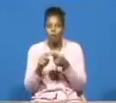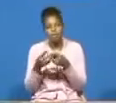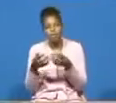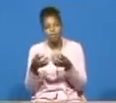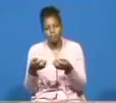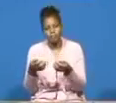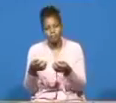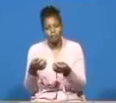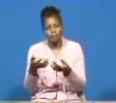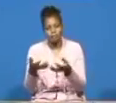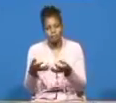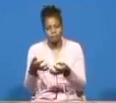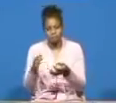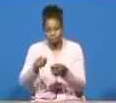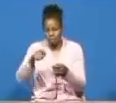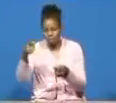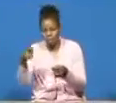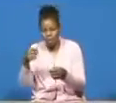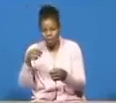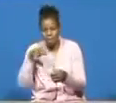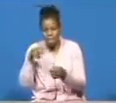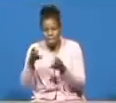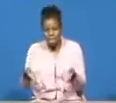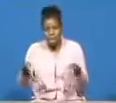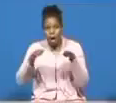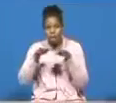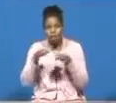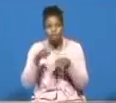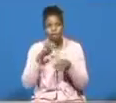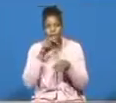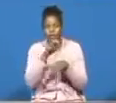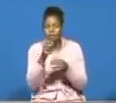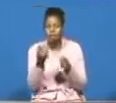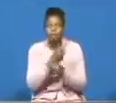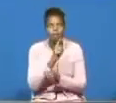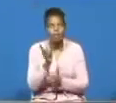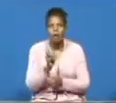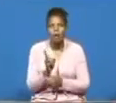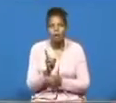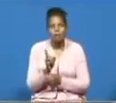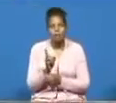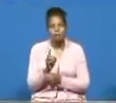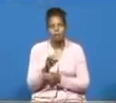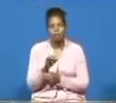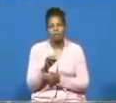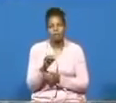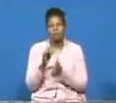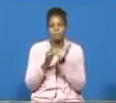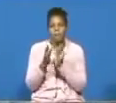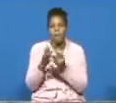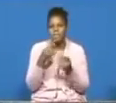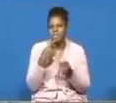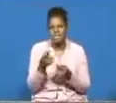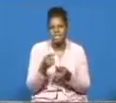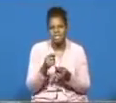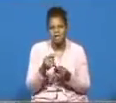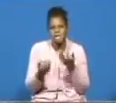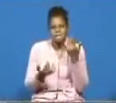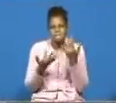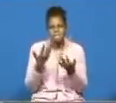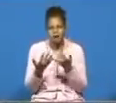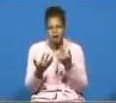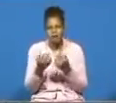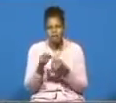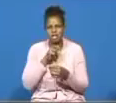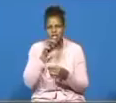snakes in the pot and everywhere there were snakes the bible says fiery serpent and fire is from the